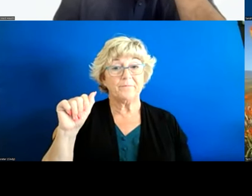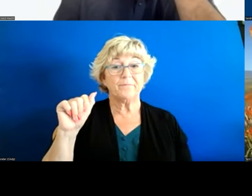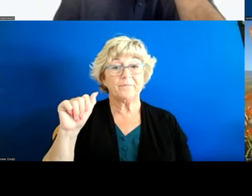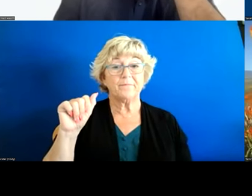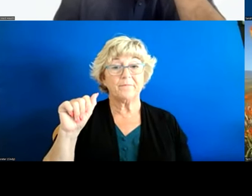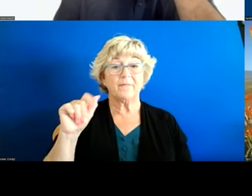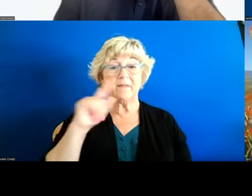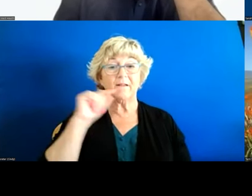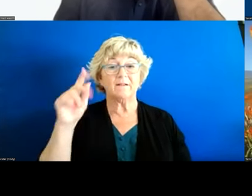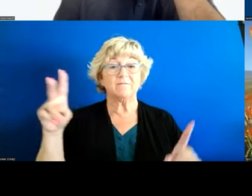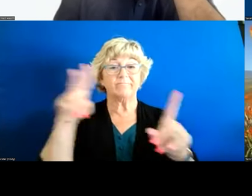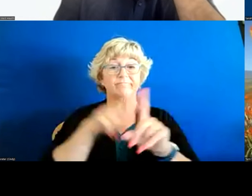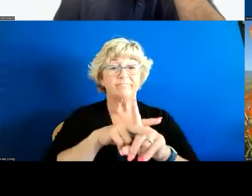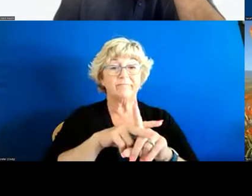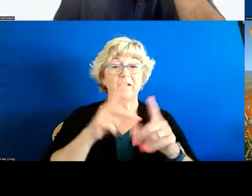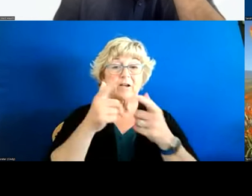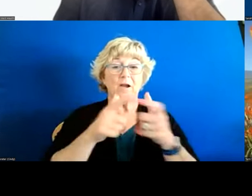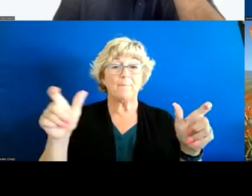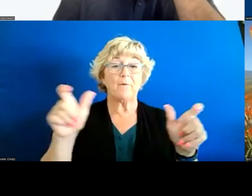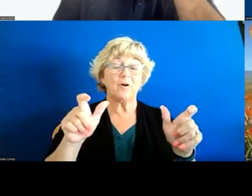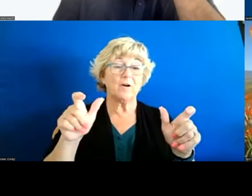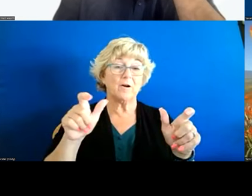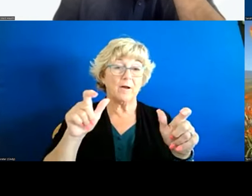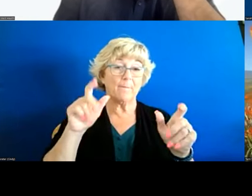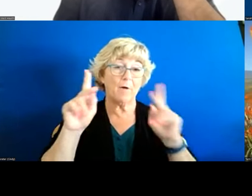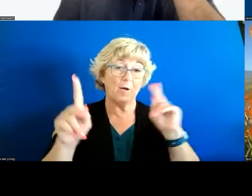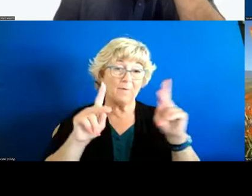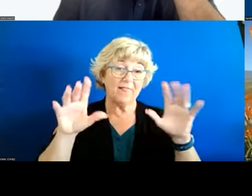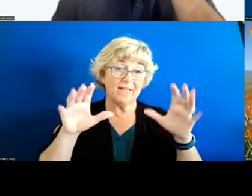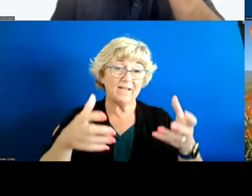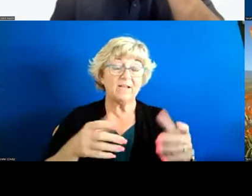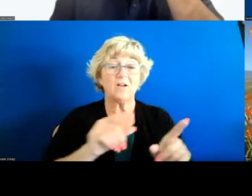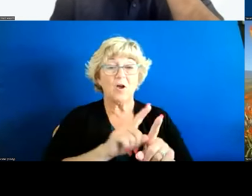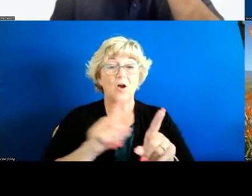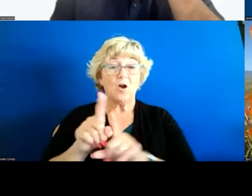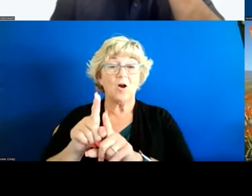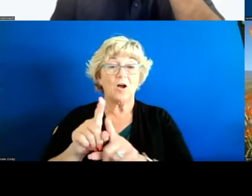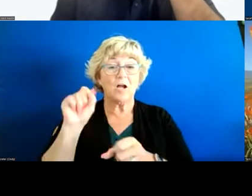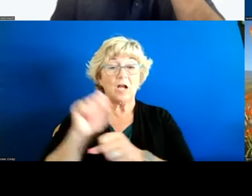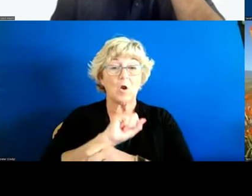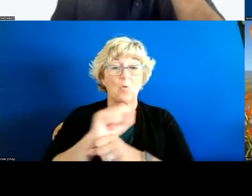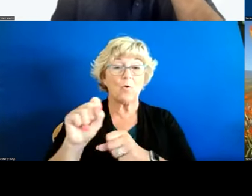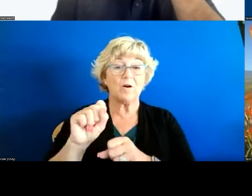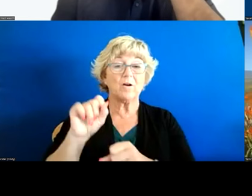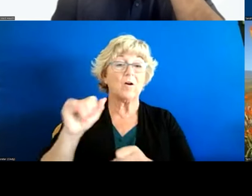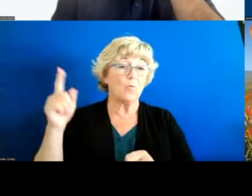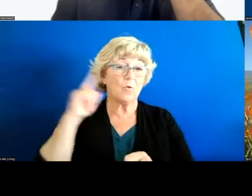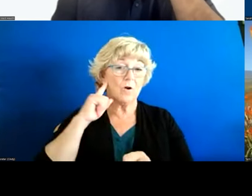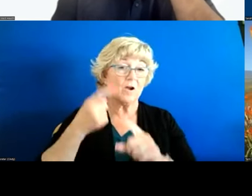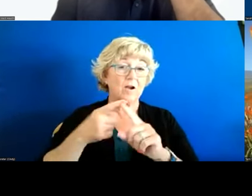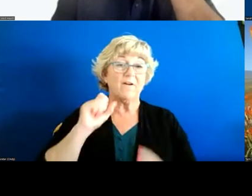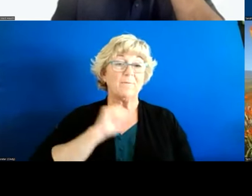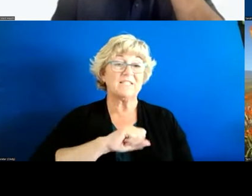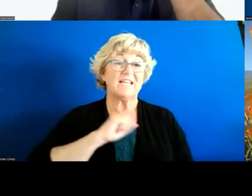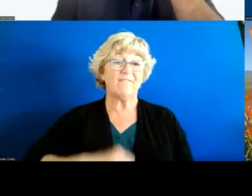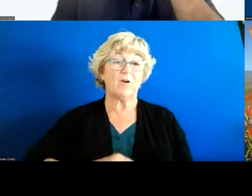applicable to a broader population just as as one example and then in taking the work the amazing work we heard about from stanford